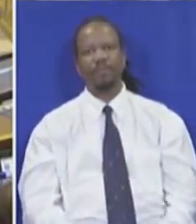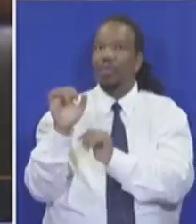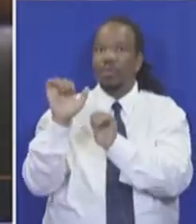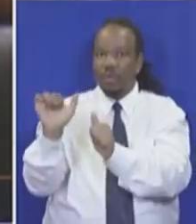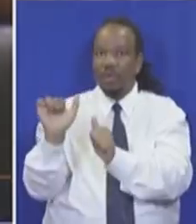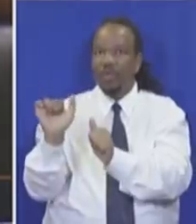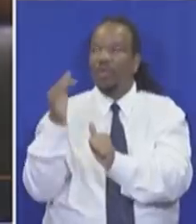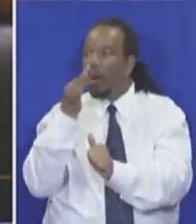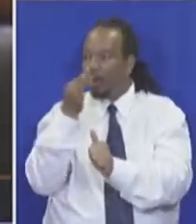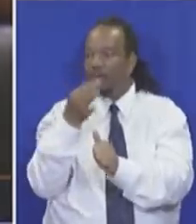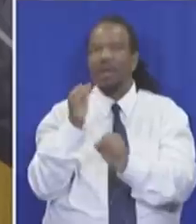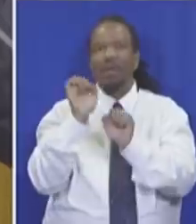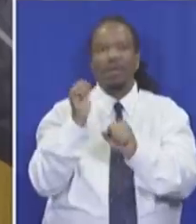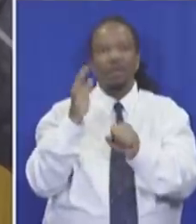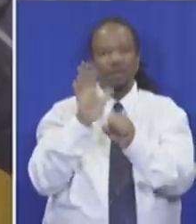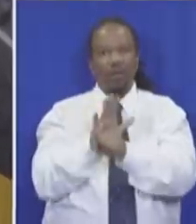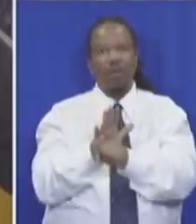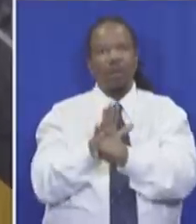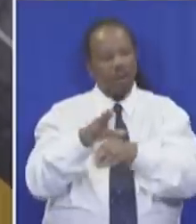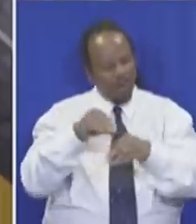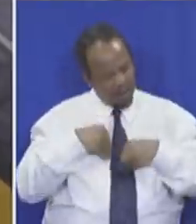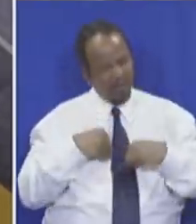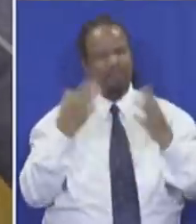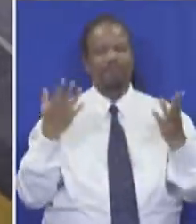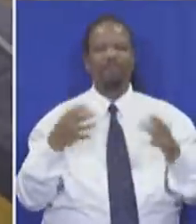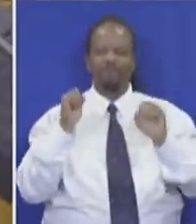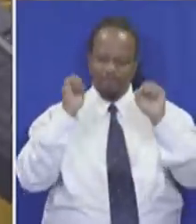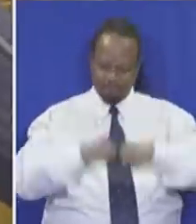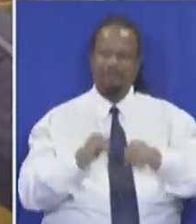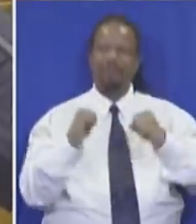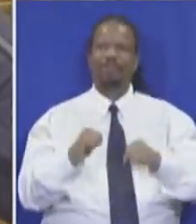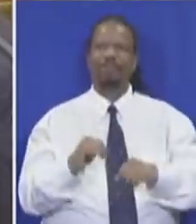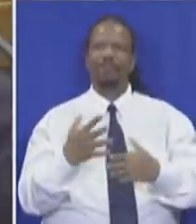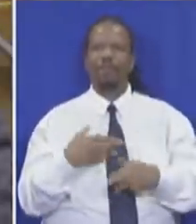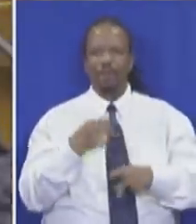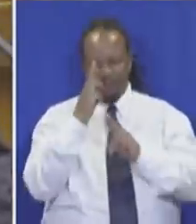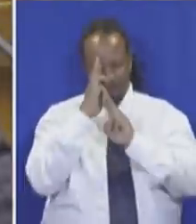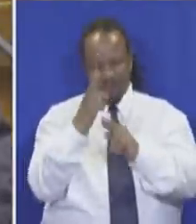Absolutely agreed. Agreed. you. And you. you. you. And